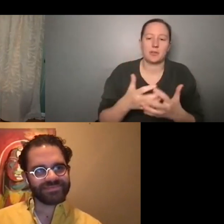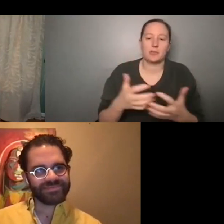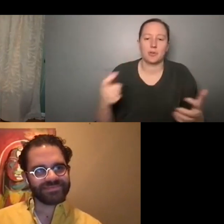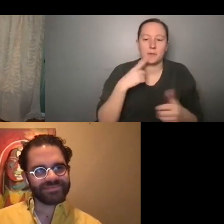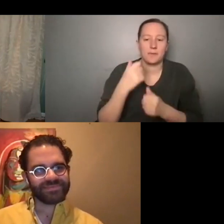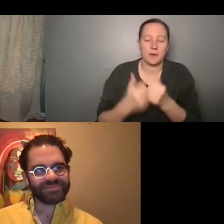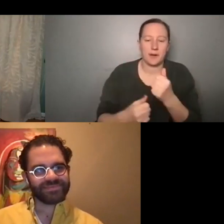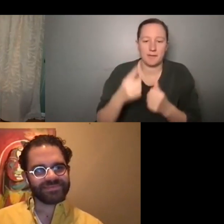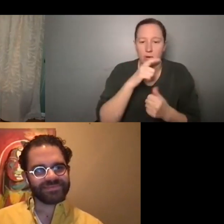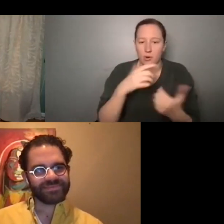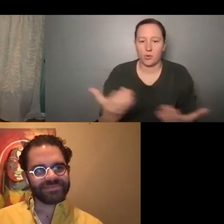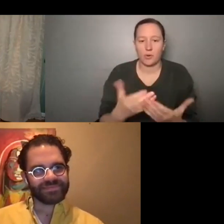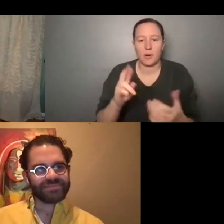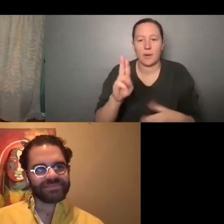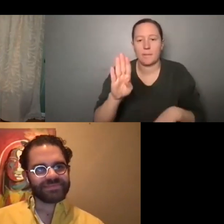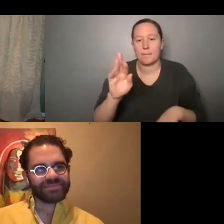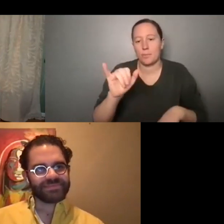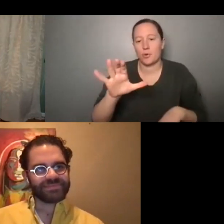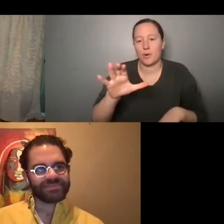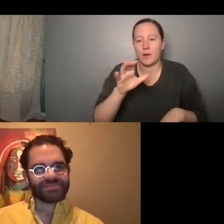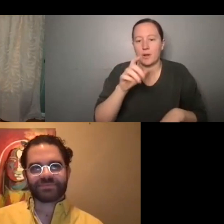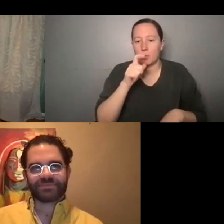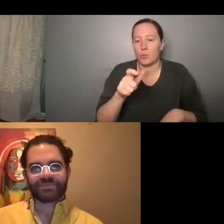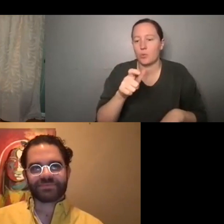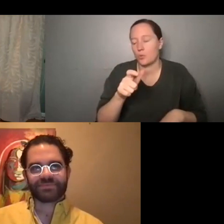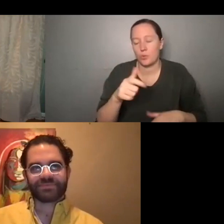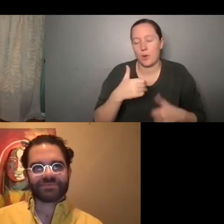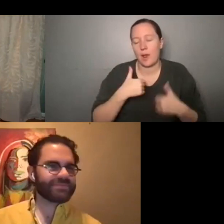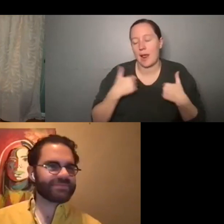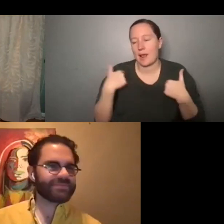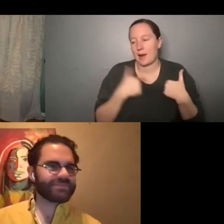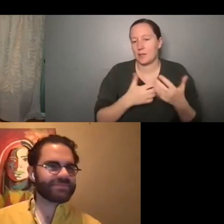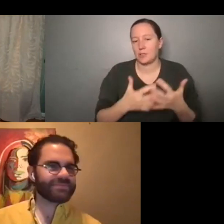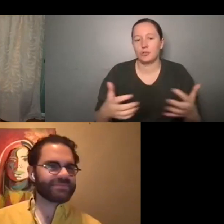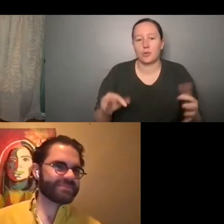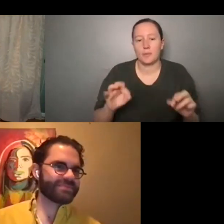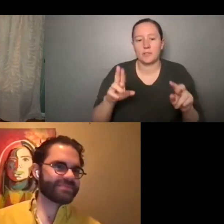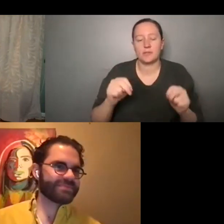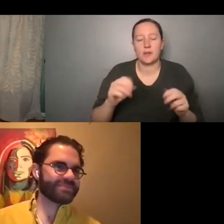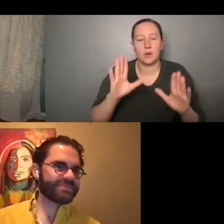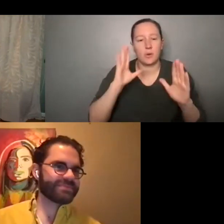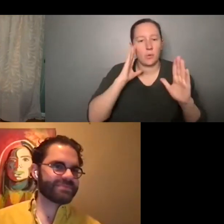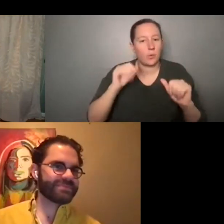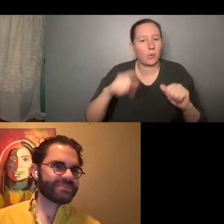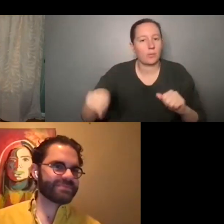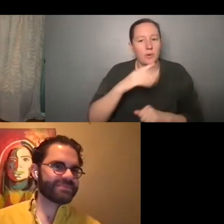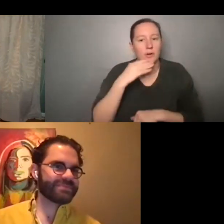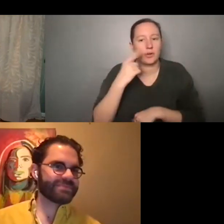this panel and to brick for having us. This so much fun. Um, and yeah, hope everyone had a good day.